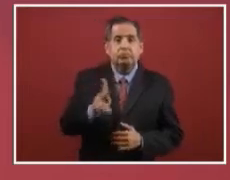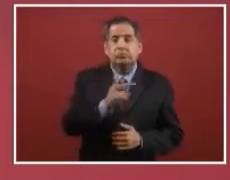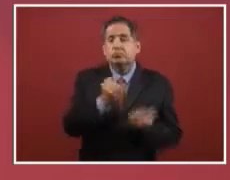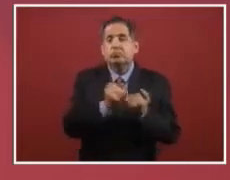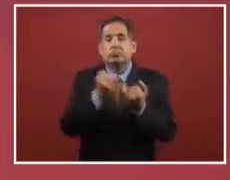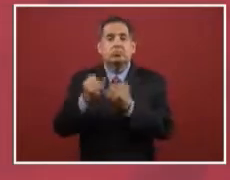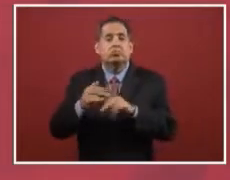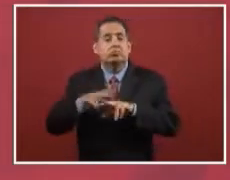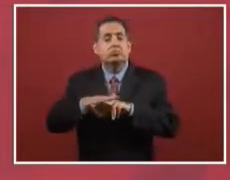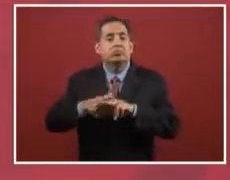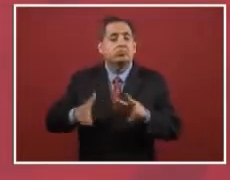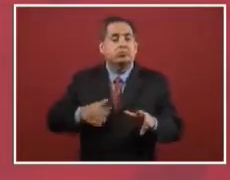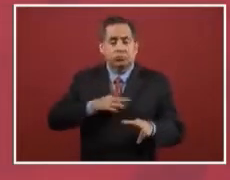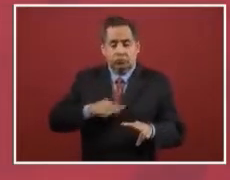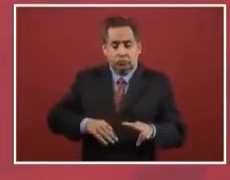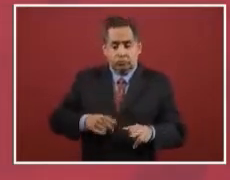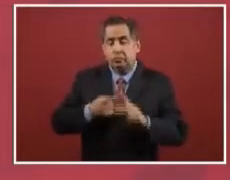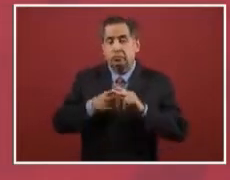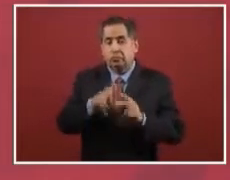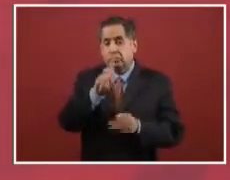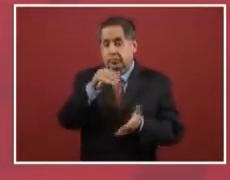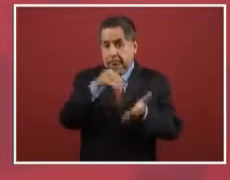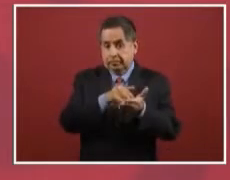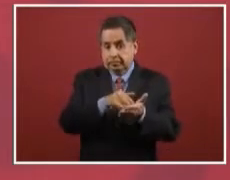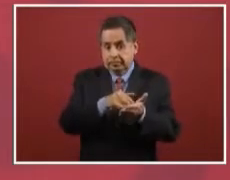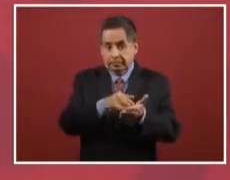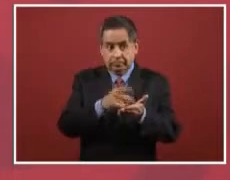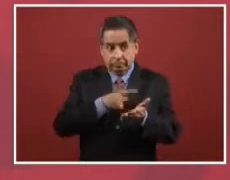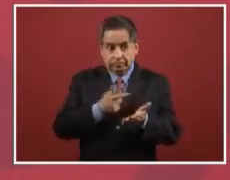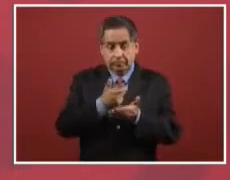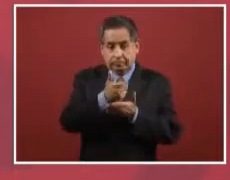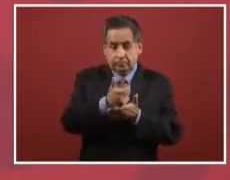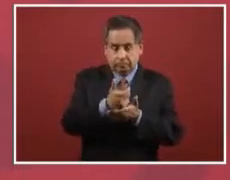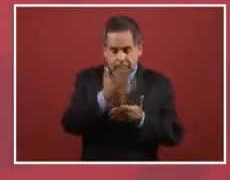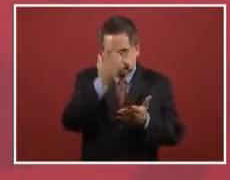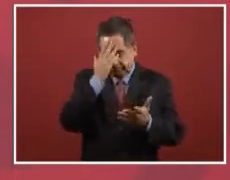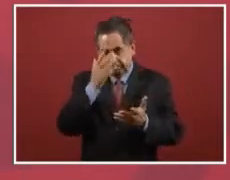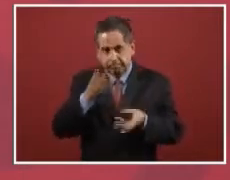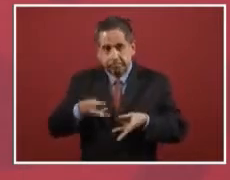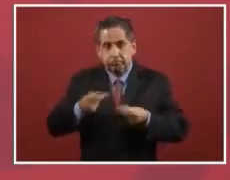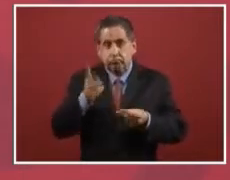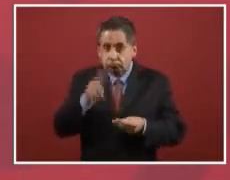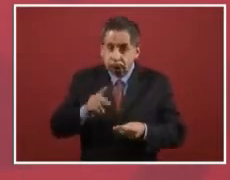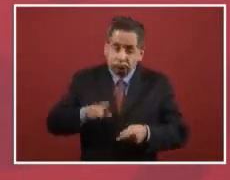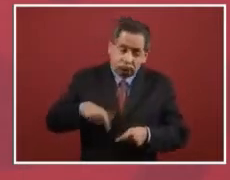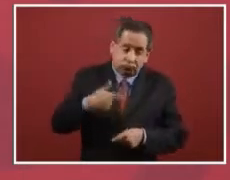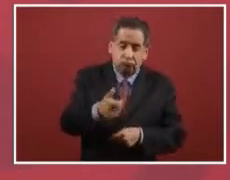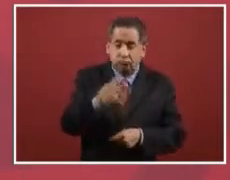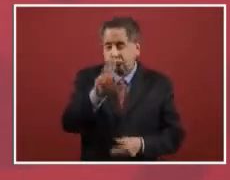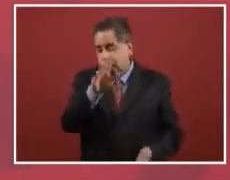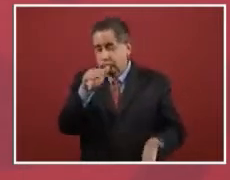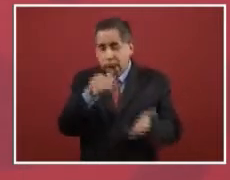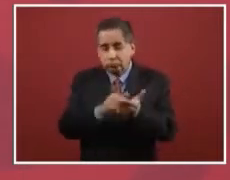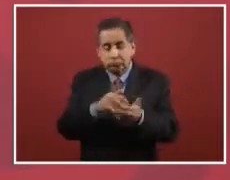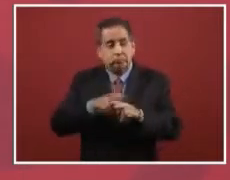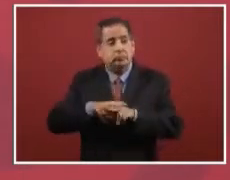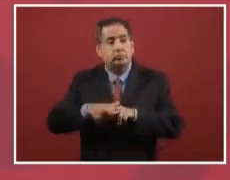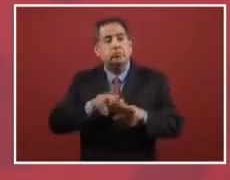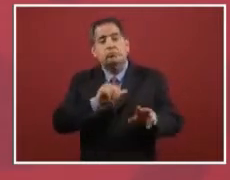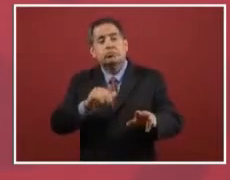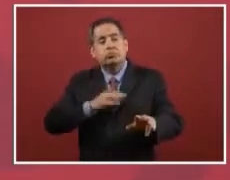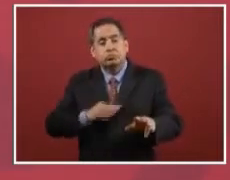But if they acted the way the train of Toluca, which has also, was supposed to be $90 million, then